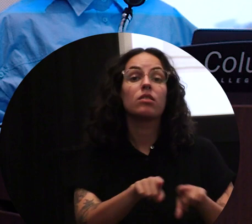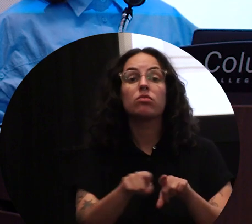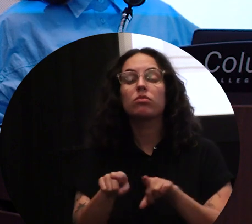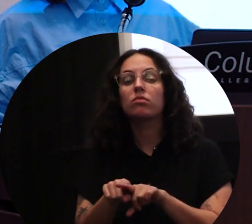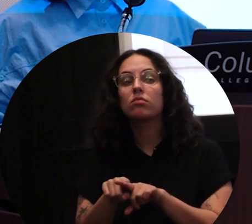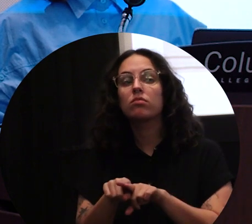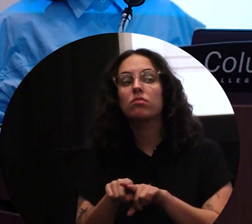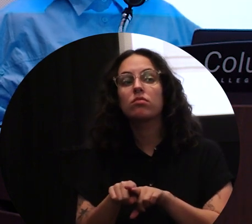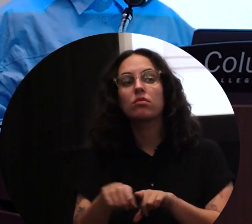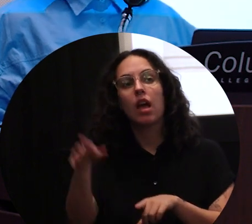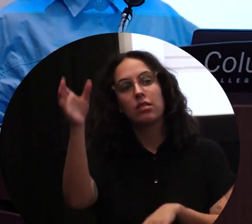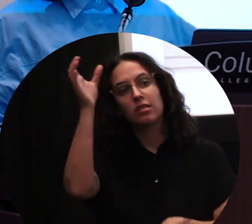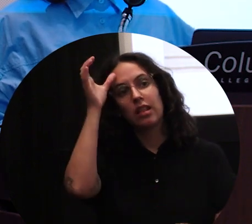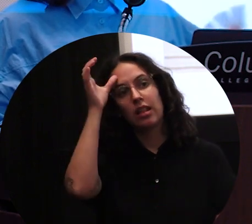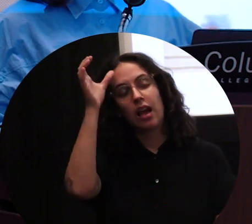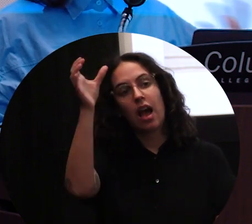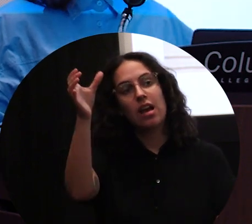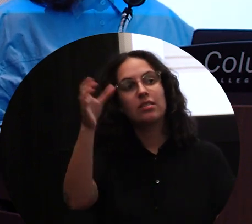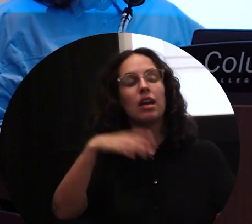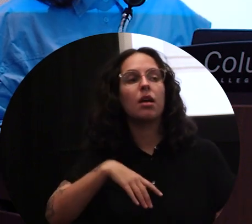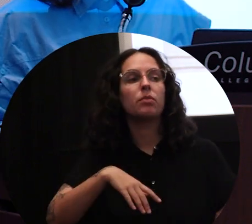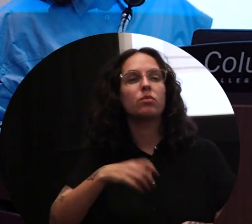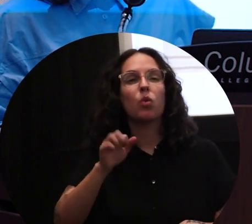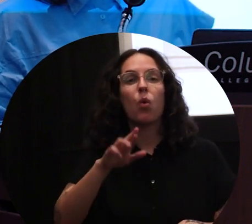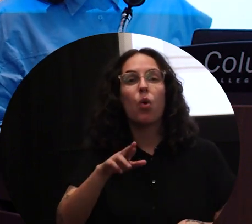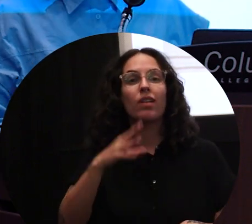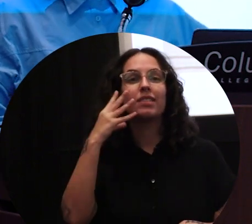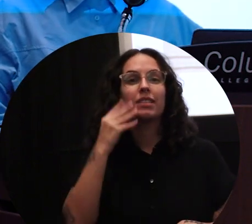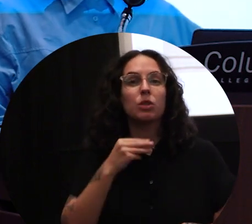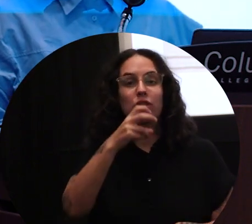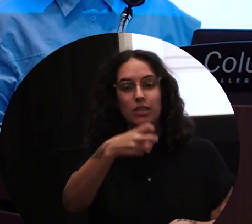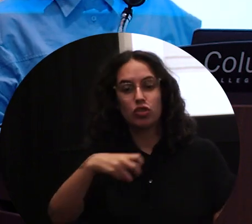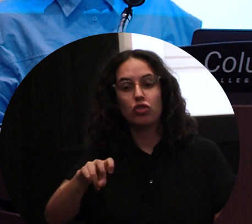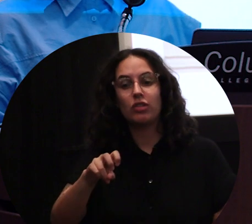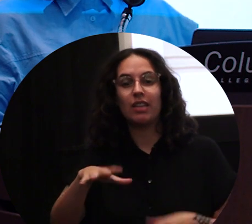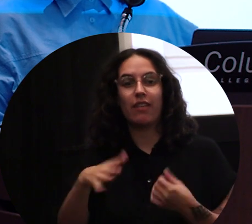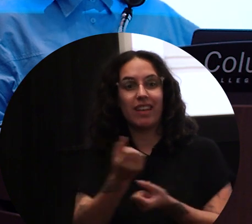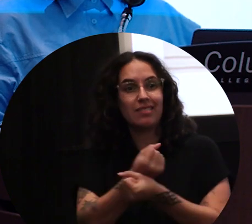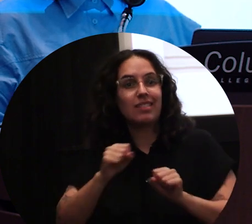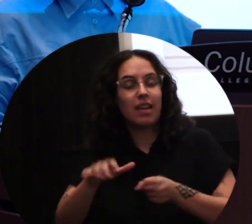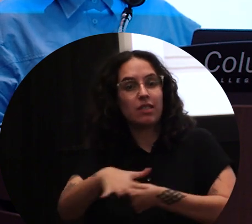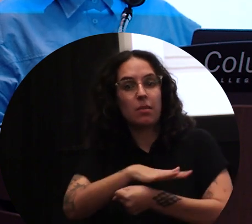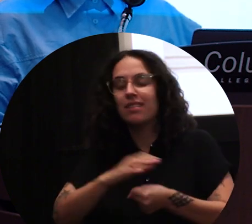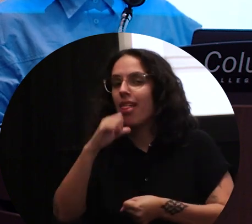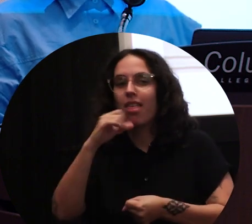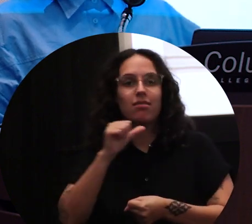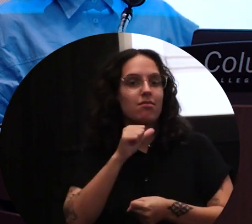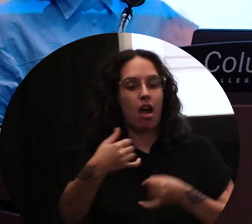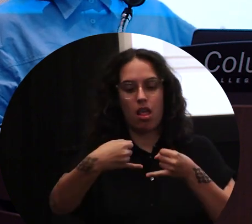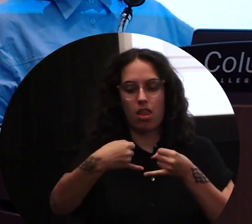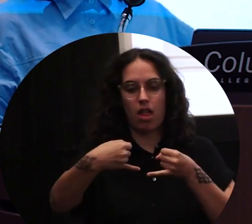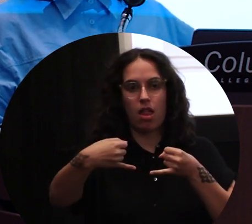like maybe perhaps a spiritual journey or sanctuary space, that looks very nonlinear and is